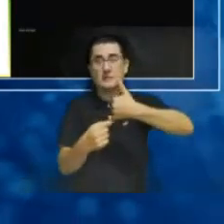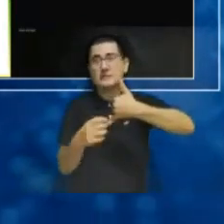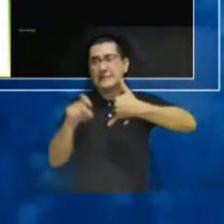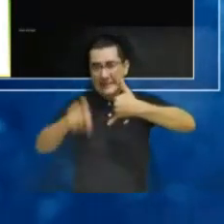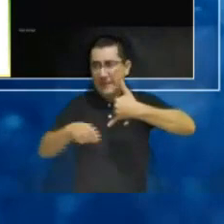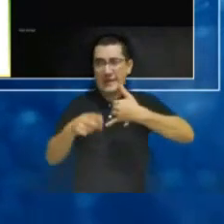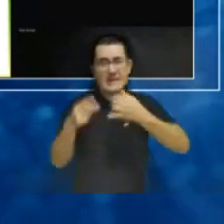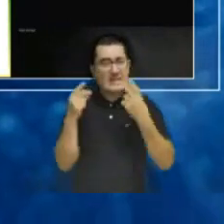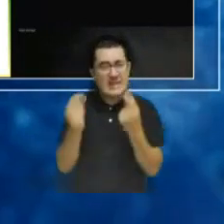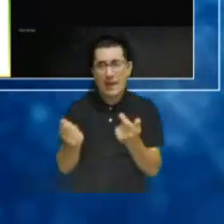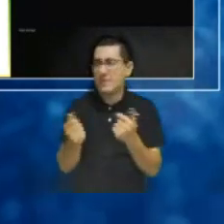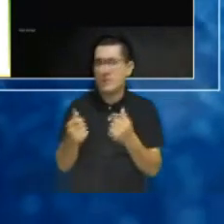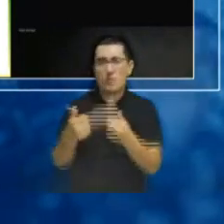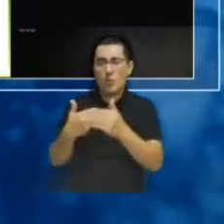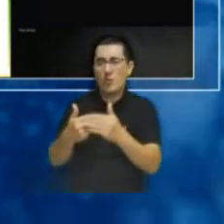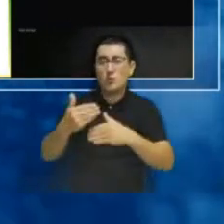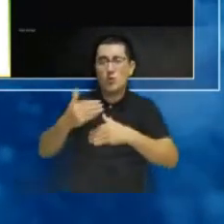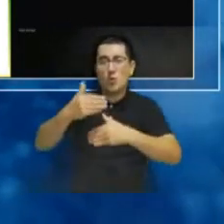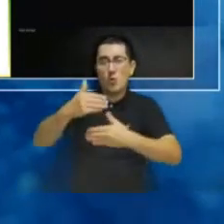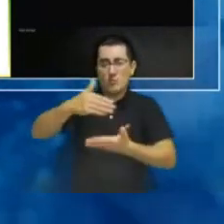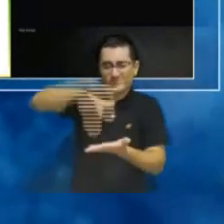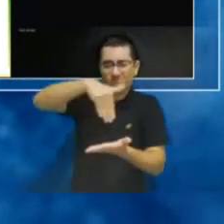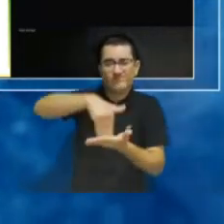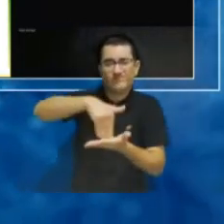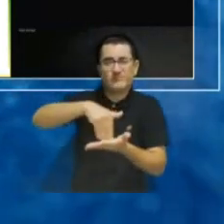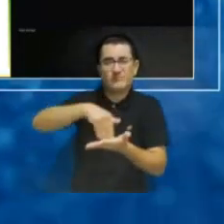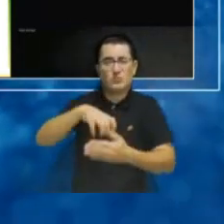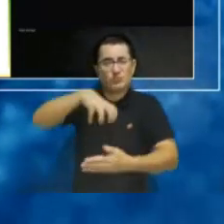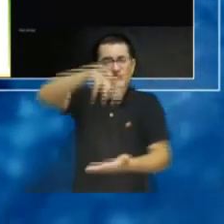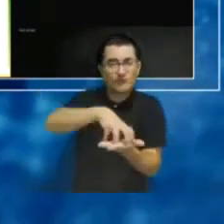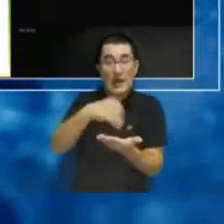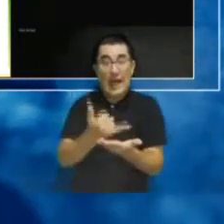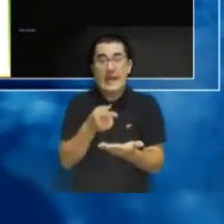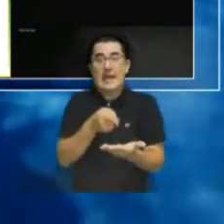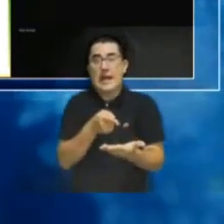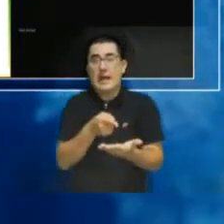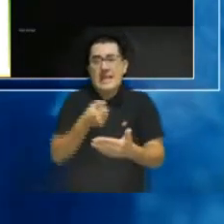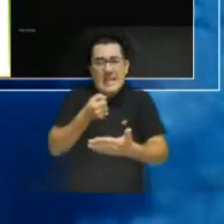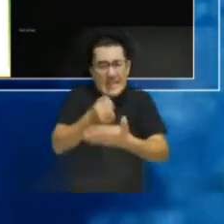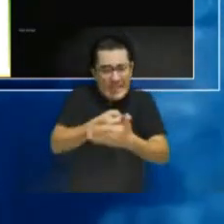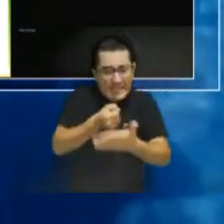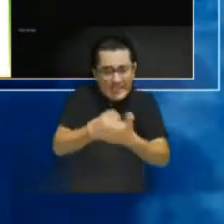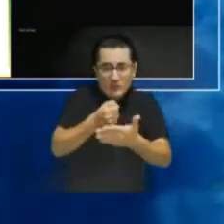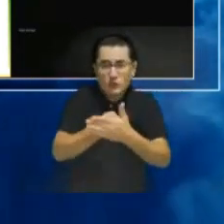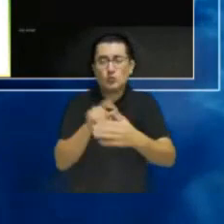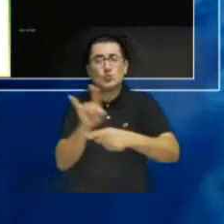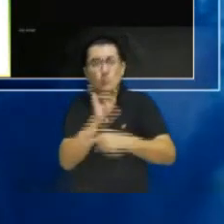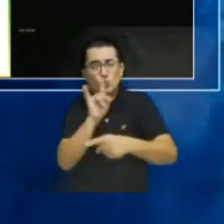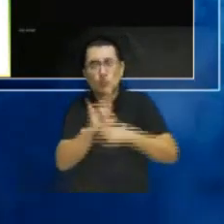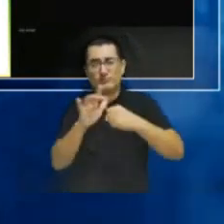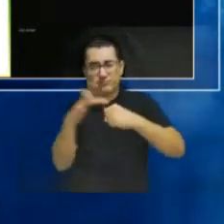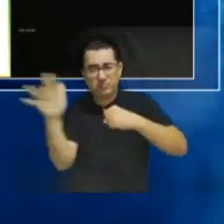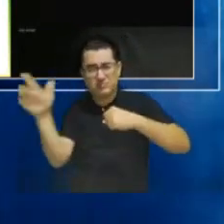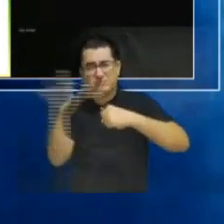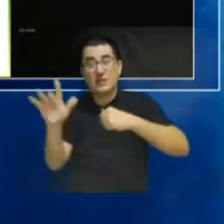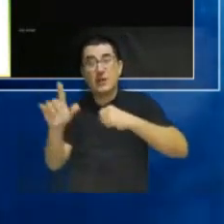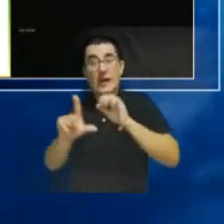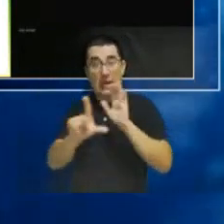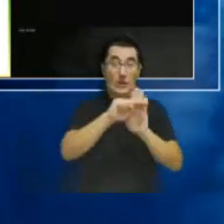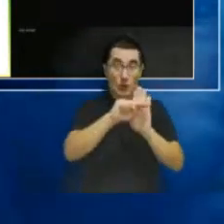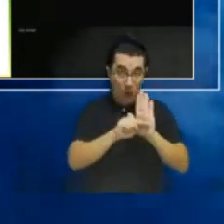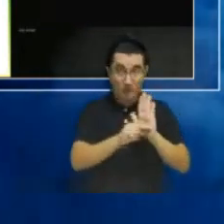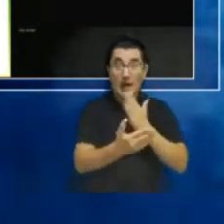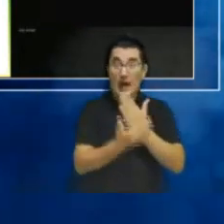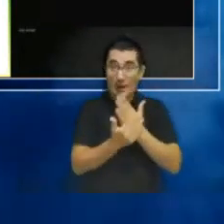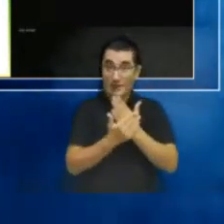being more efficient and effective in the management and user spectrum. As the law demands, of course,